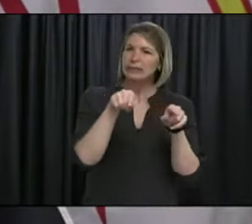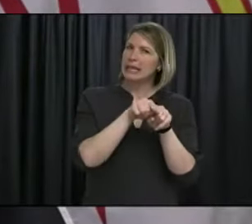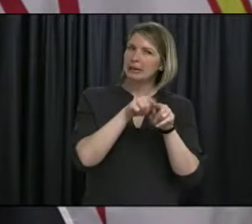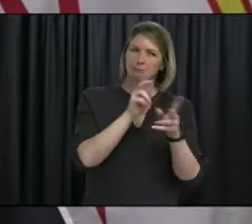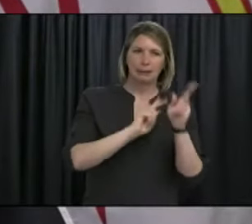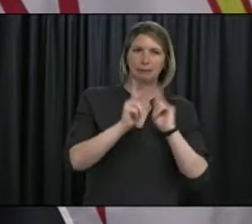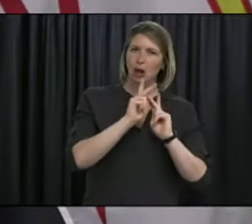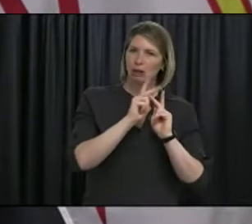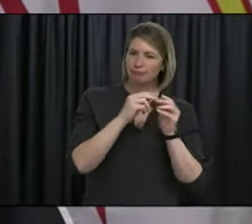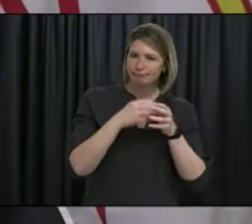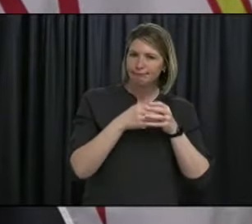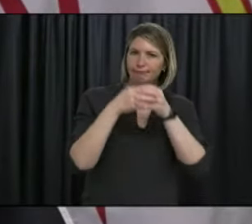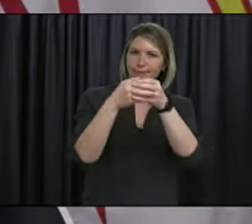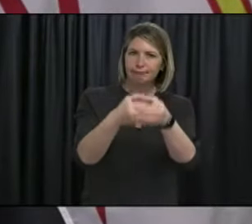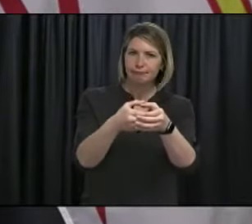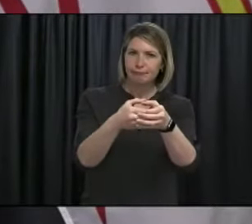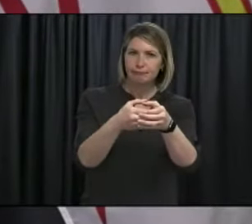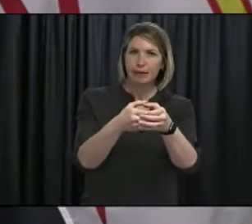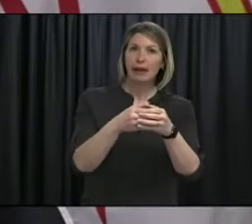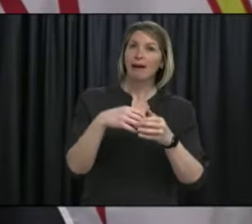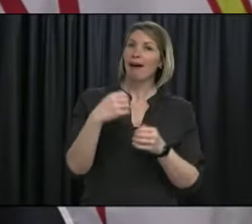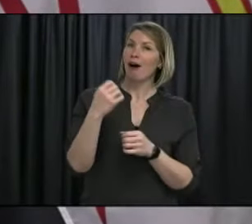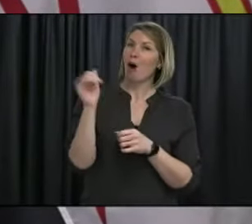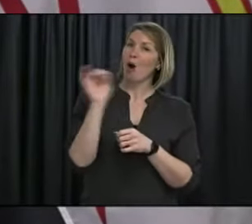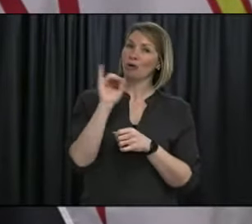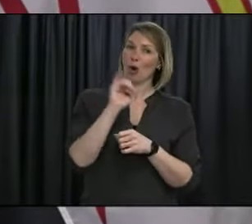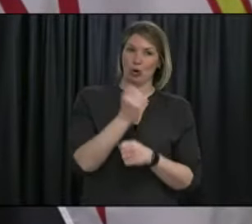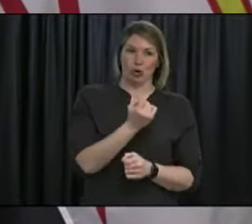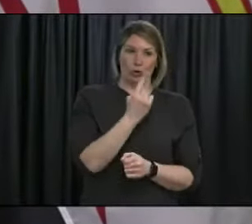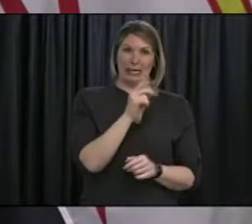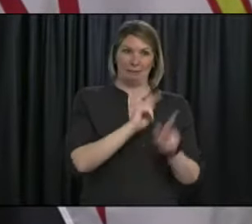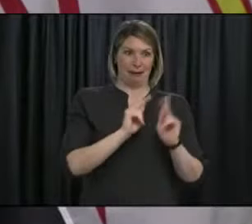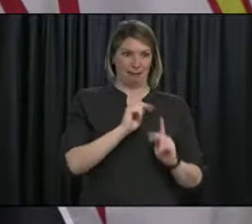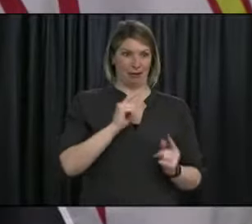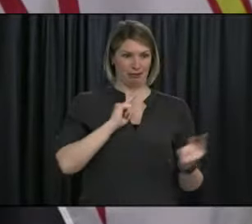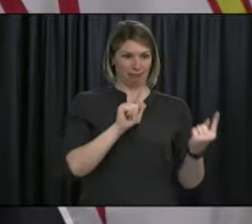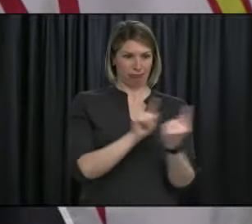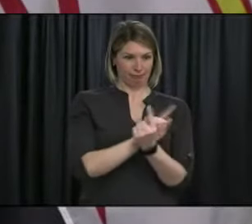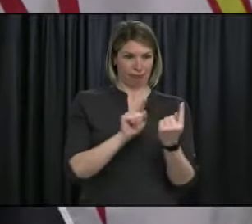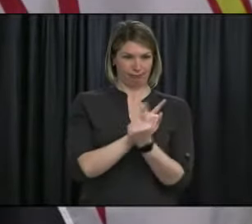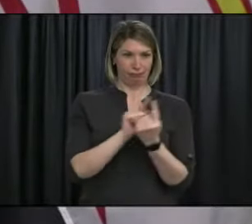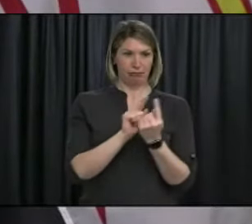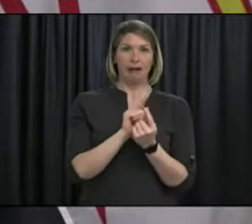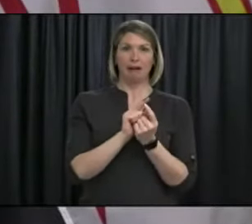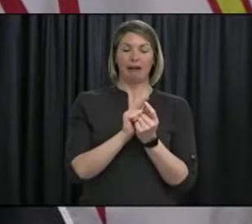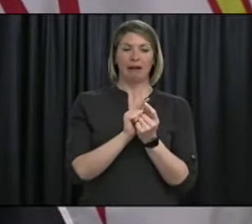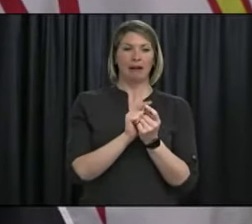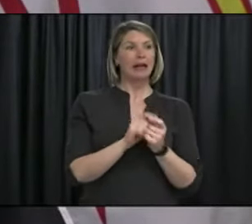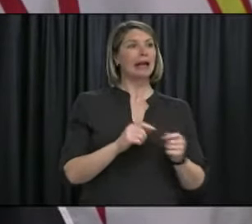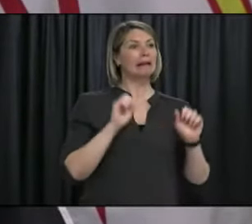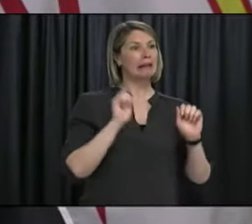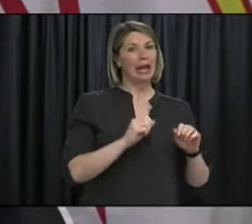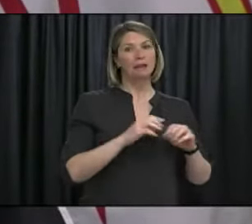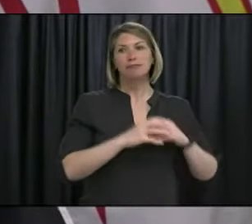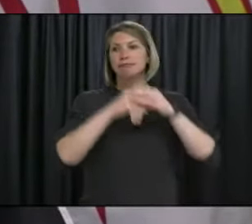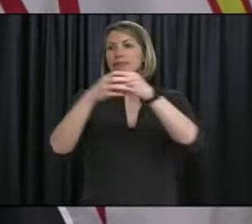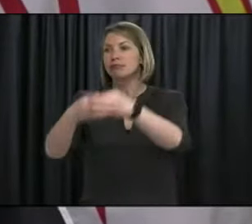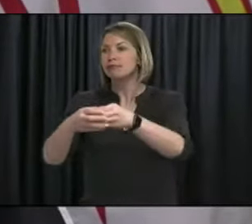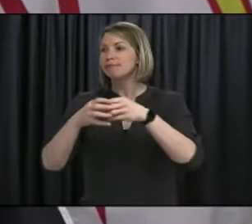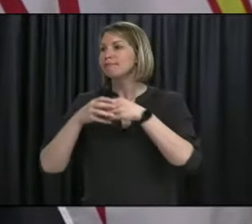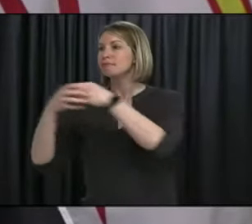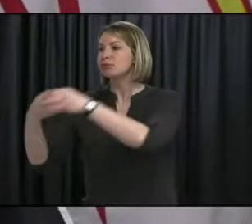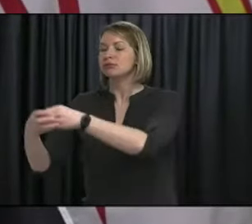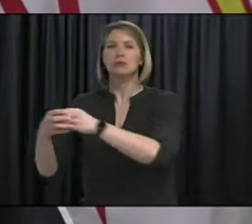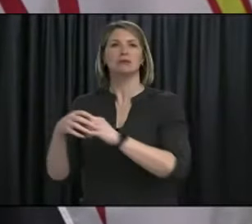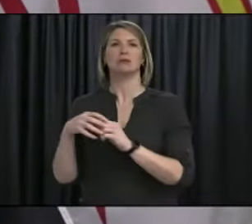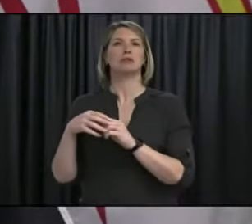Remember that you should not bring all your 20 close contacts together at one time, as they are not likely all in each other's bubbles. If you do